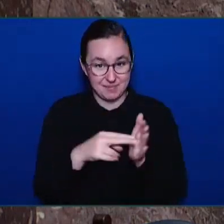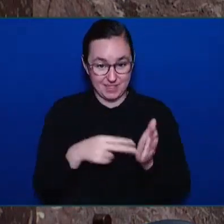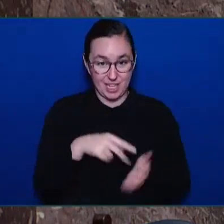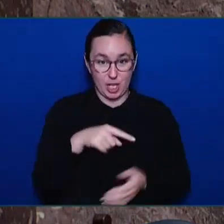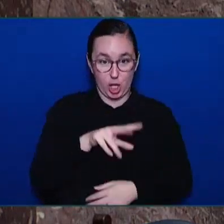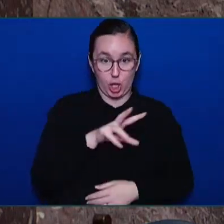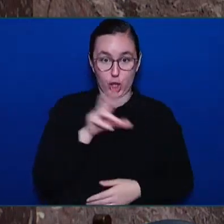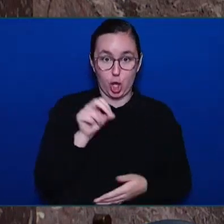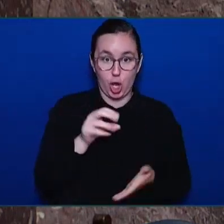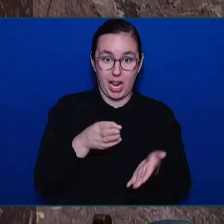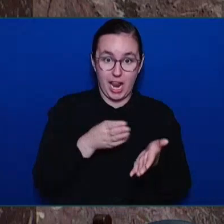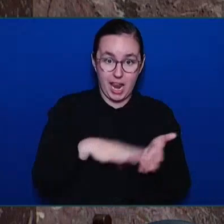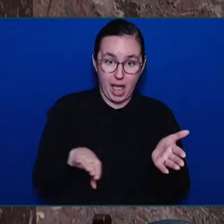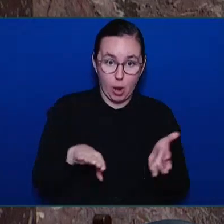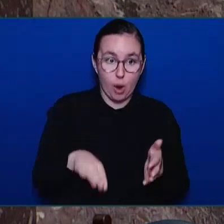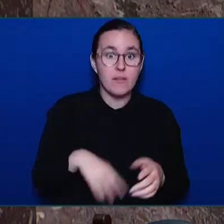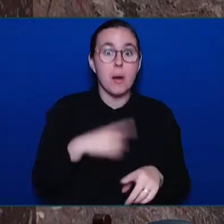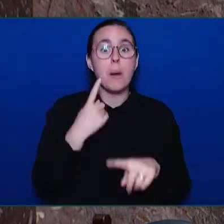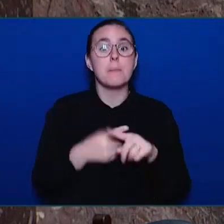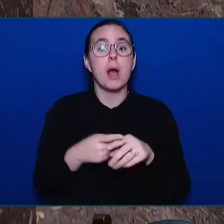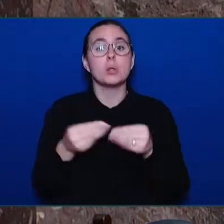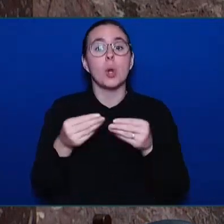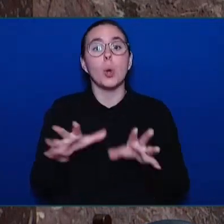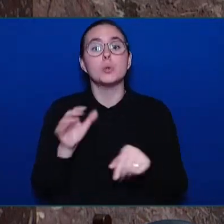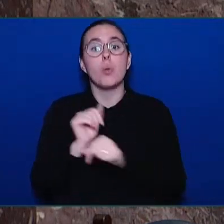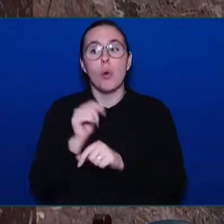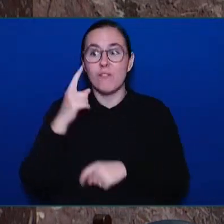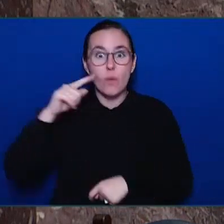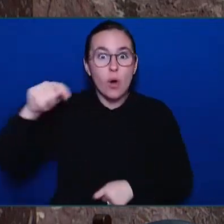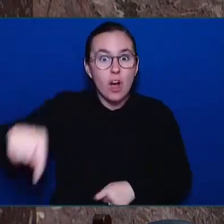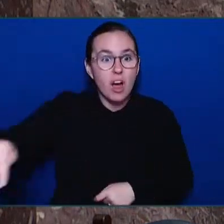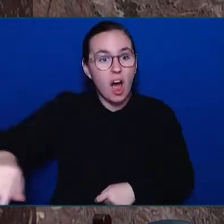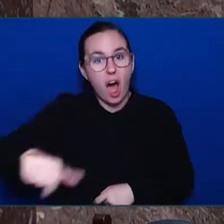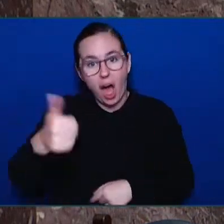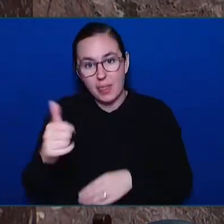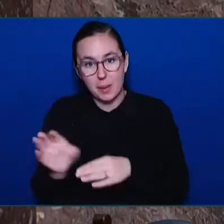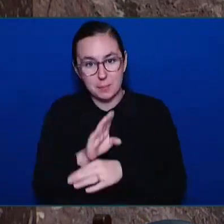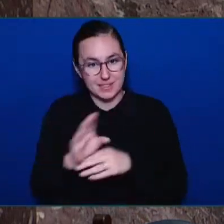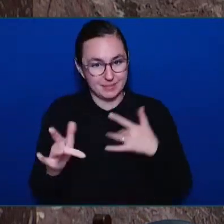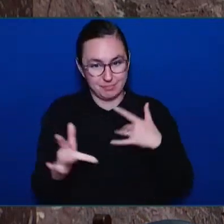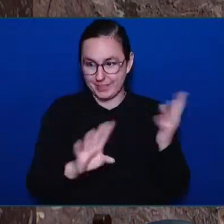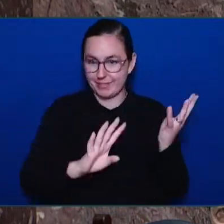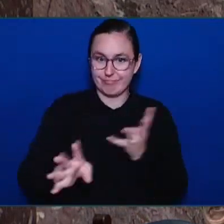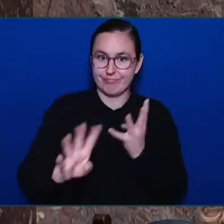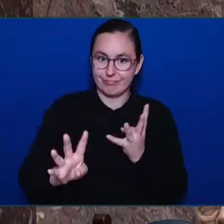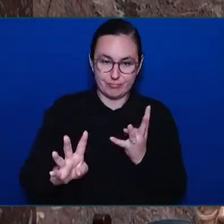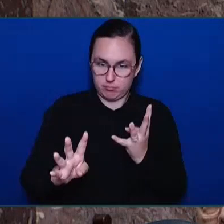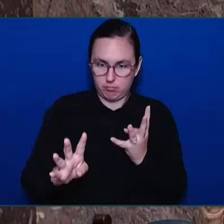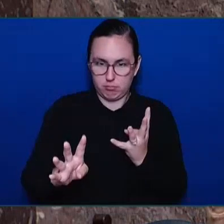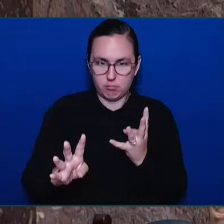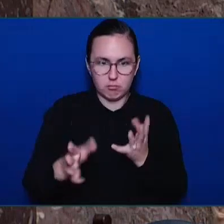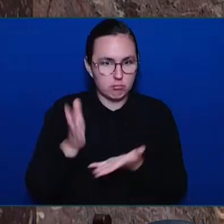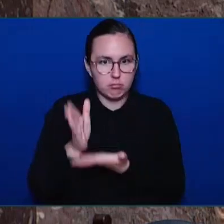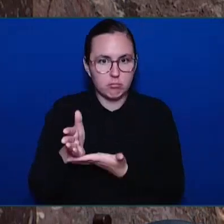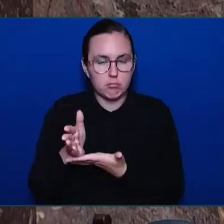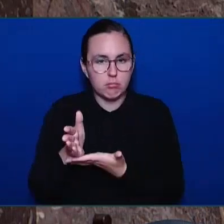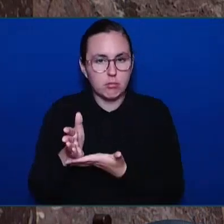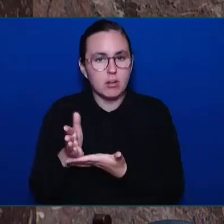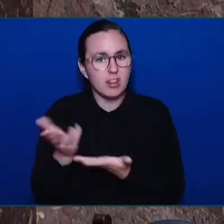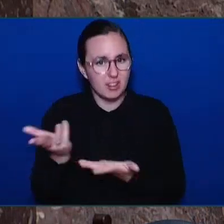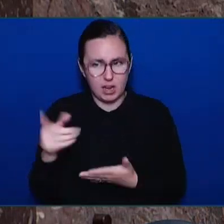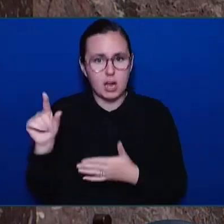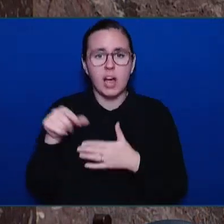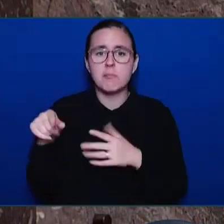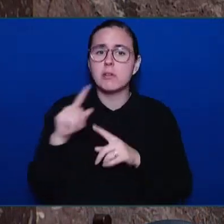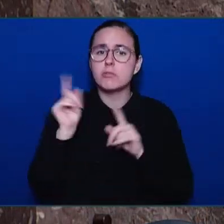workforce as well. And what do we get from this government? Excuses and dragging of feet. Shelley says, and I quote,